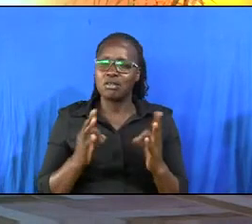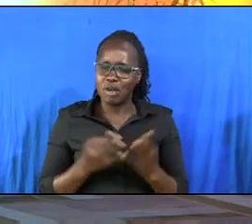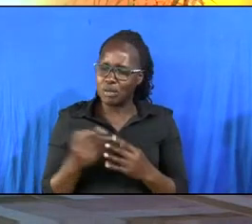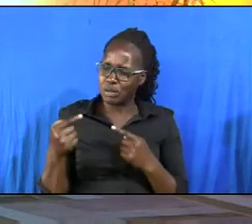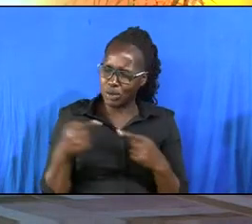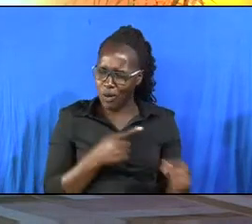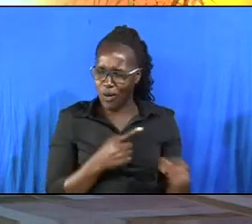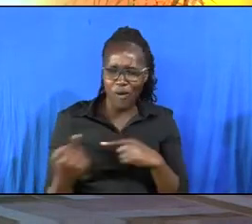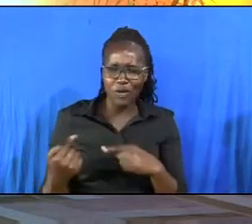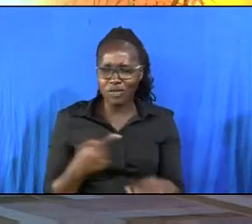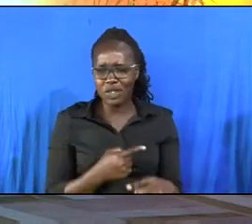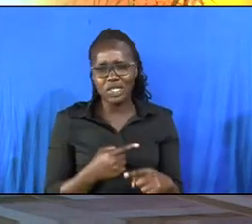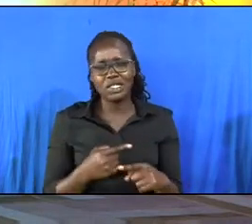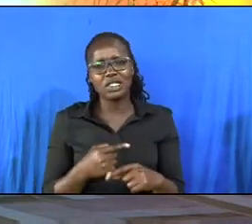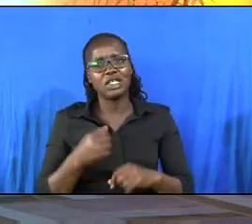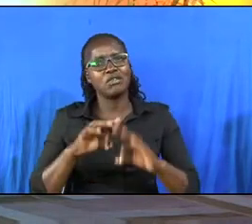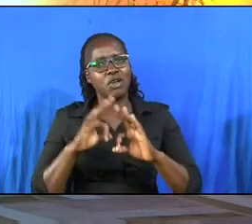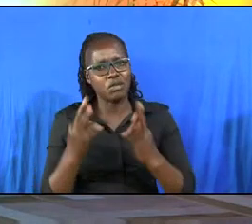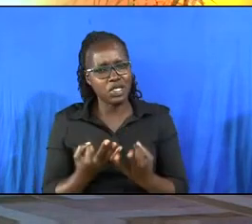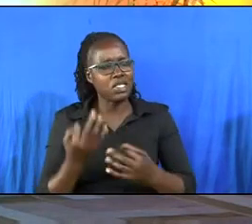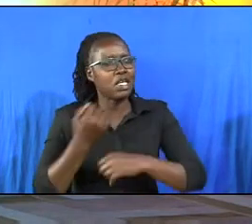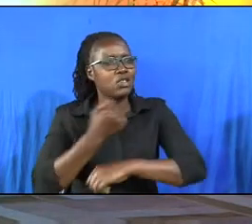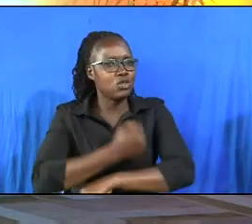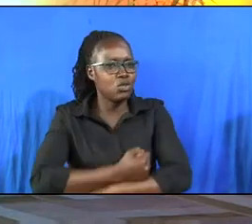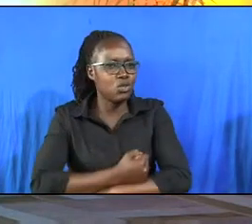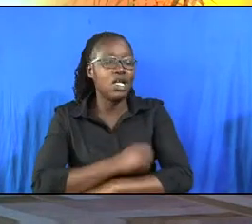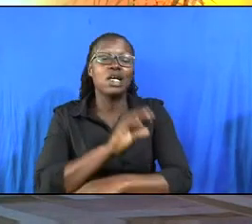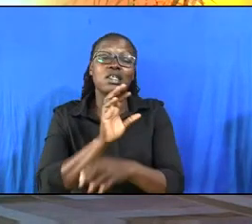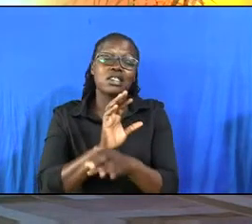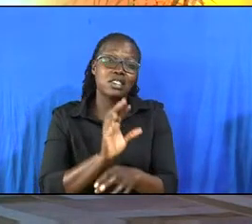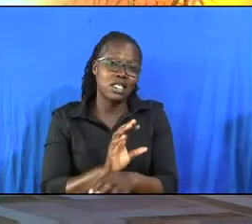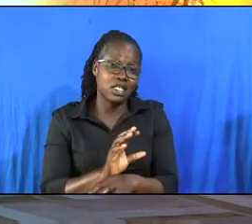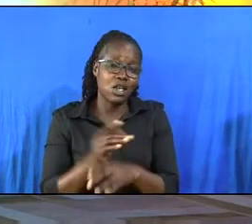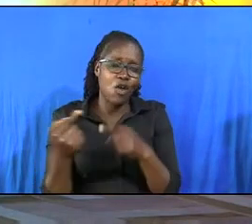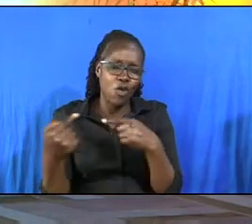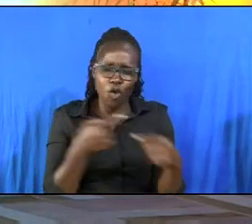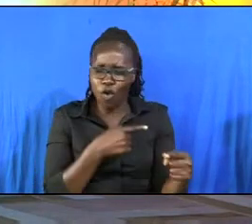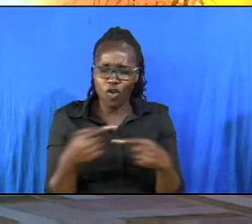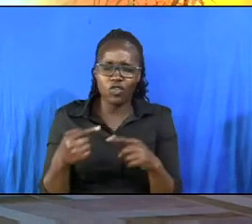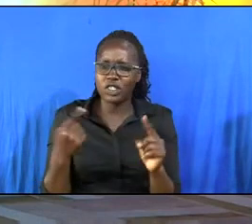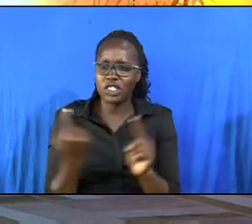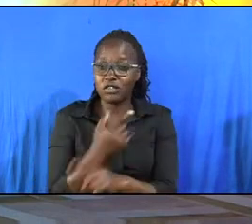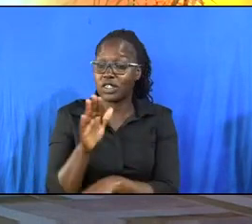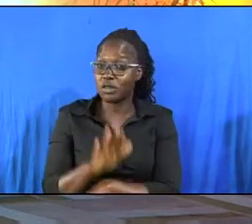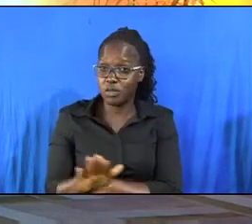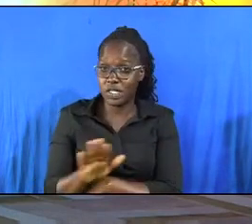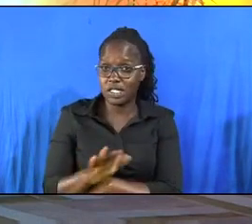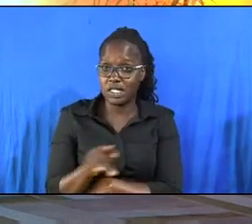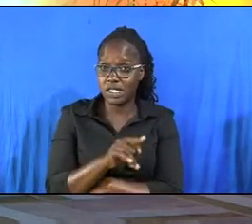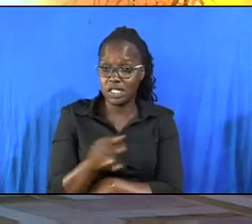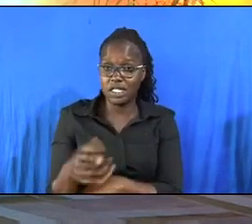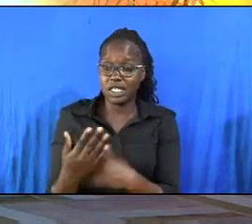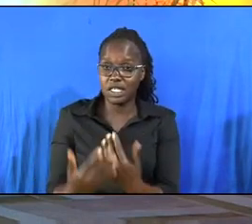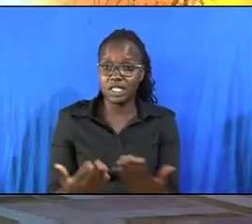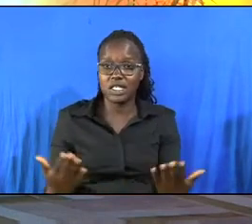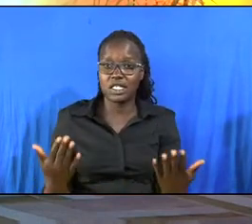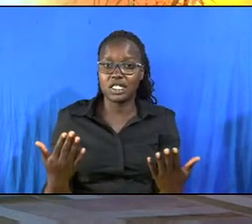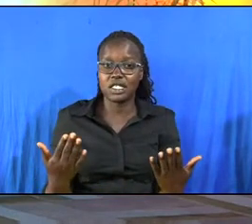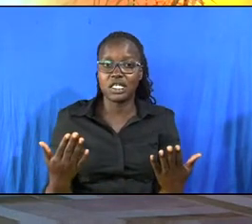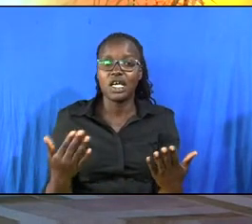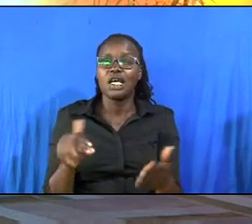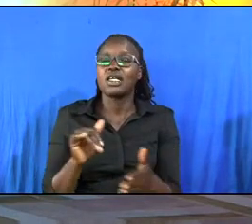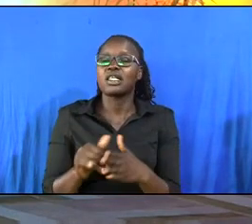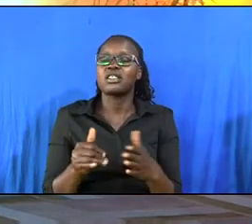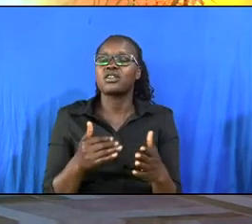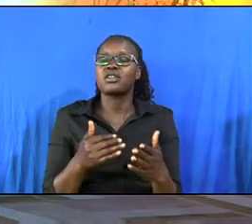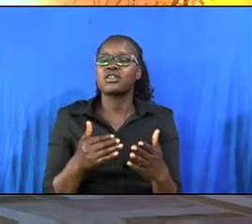conflicts in our school conflicts in the church conflicts in different places these are the things that paul also